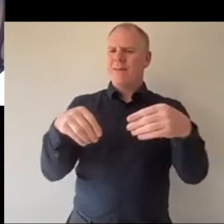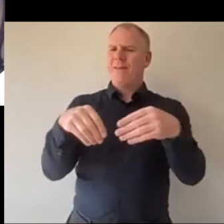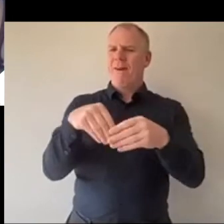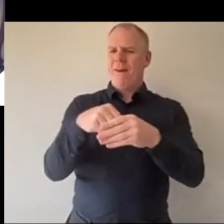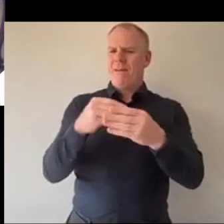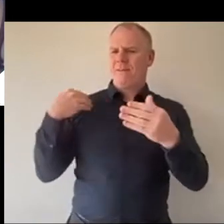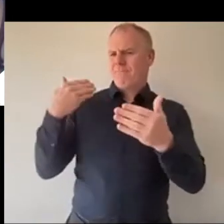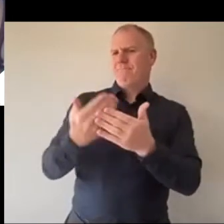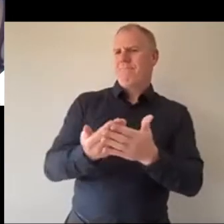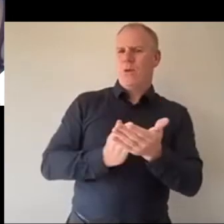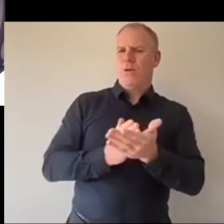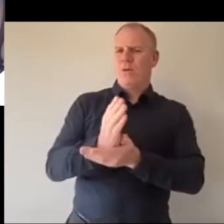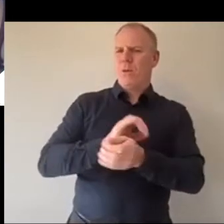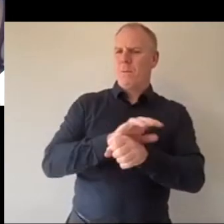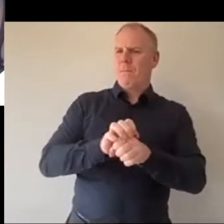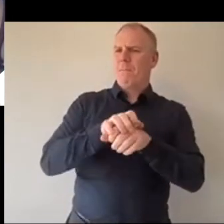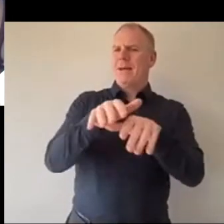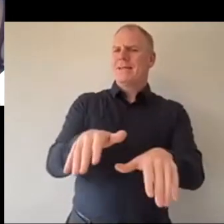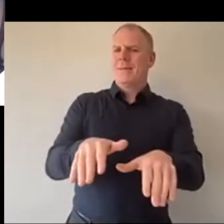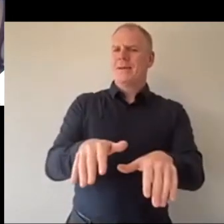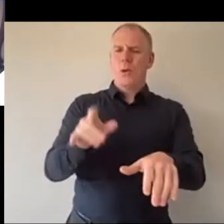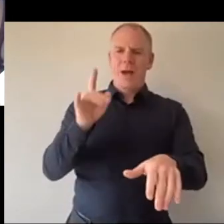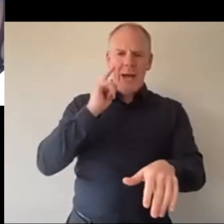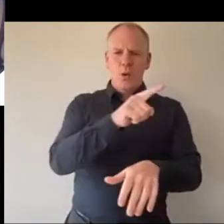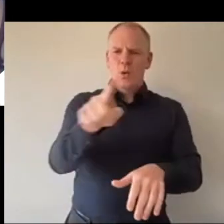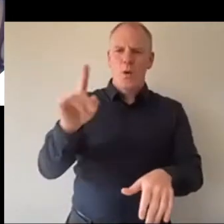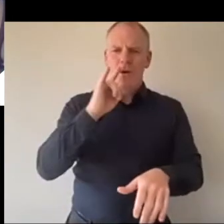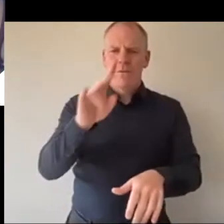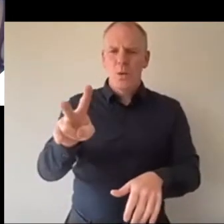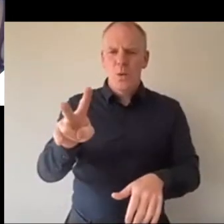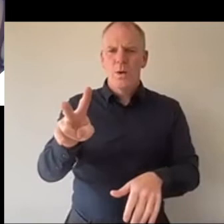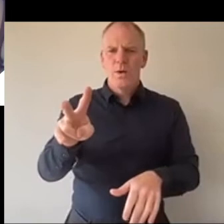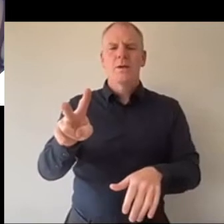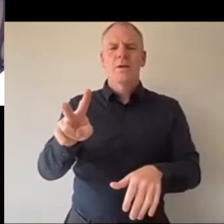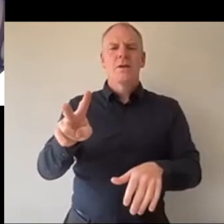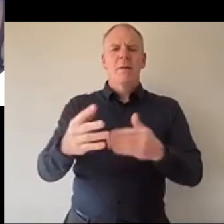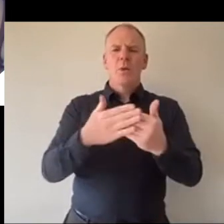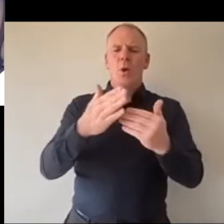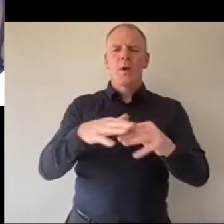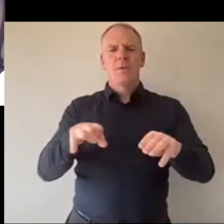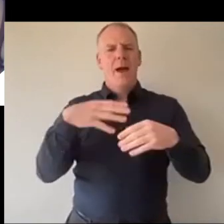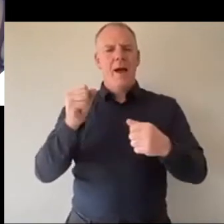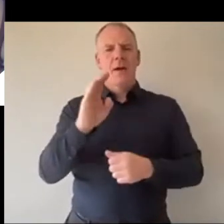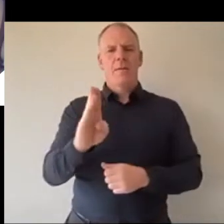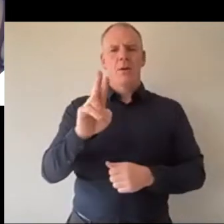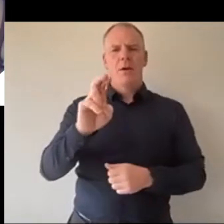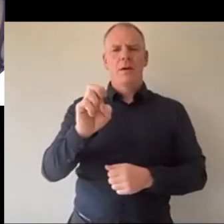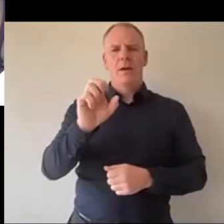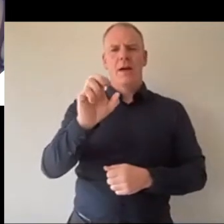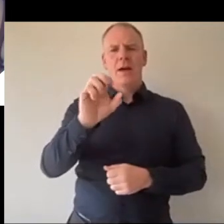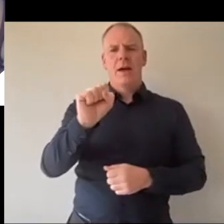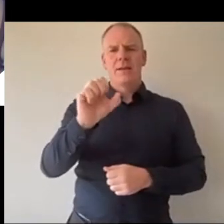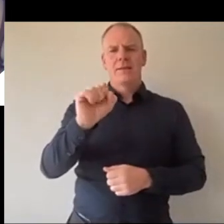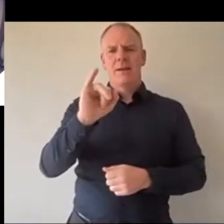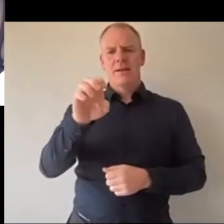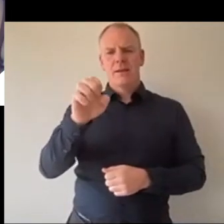face during the pandemic, hearing it from your side as well, from younger people. So we have Brezi that will be talking about